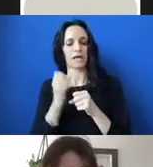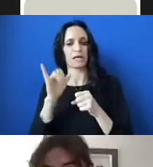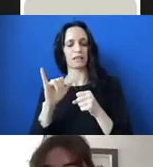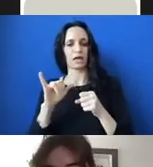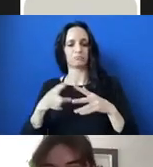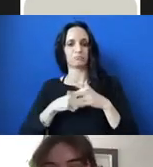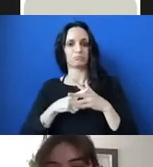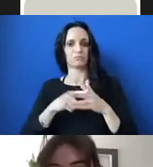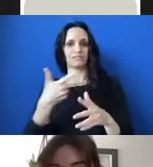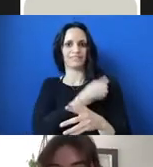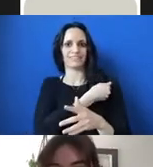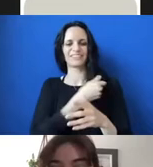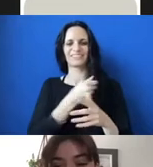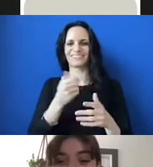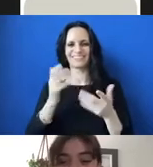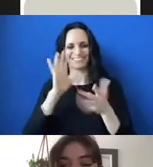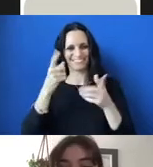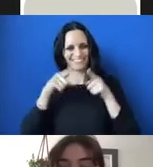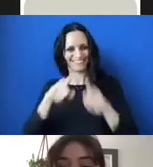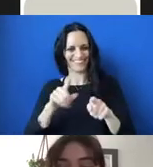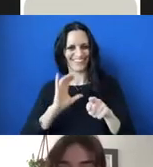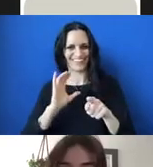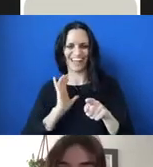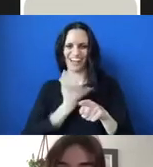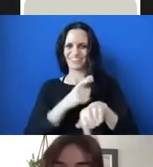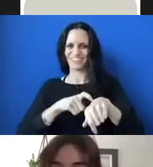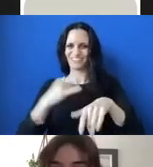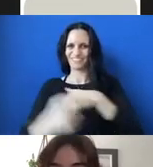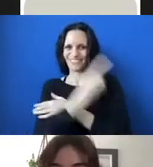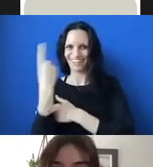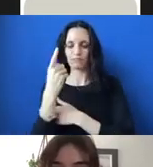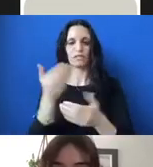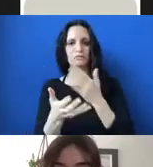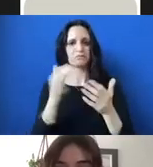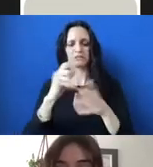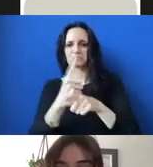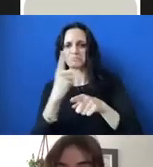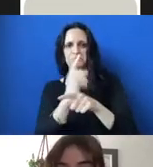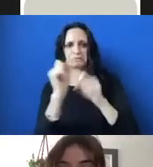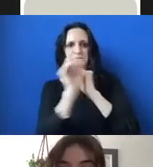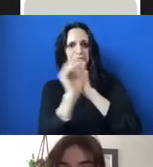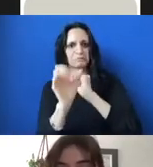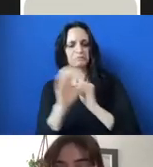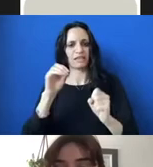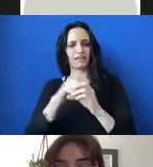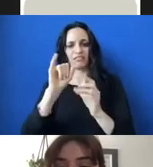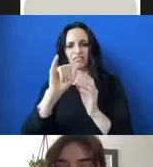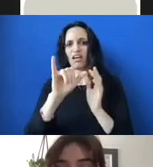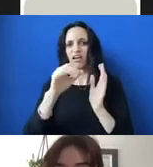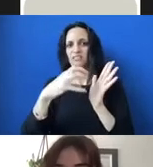timely, actually. But nestled in within these ordinary community notices, however, was a dream.